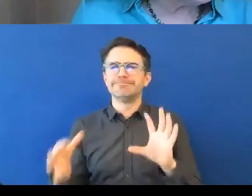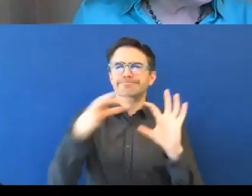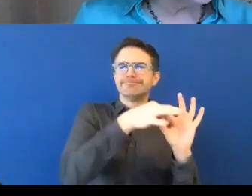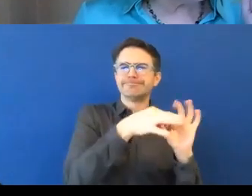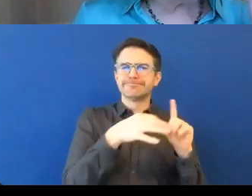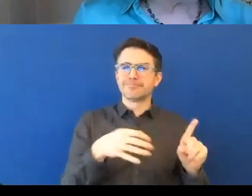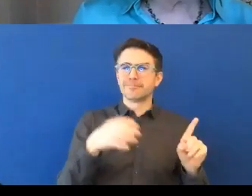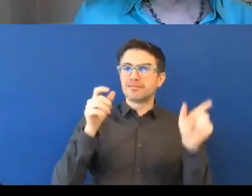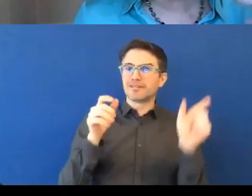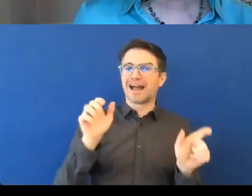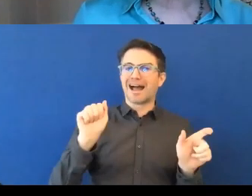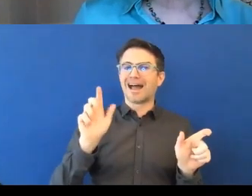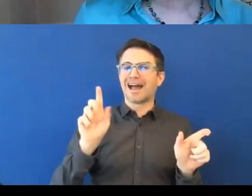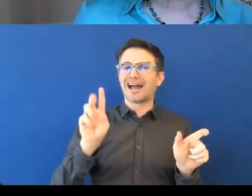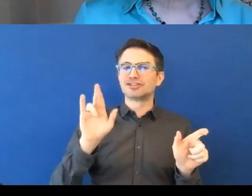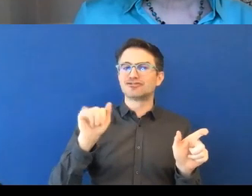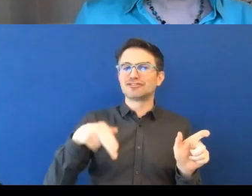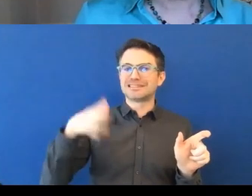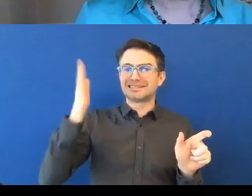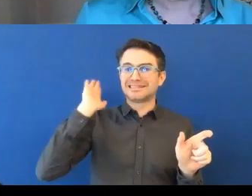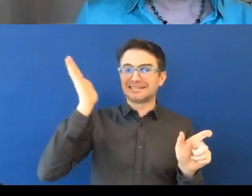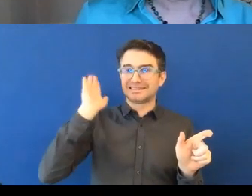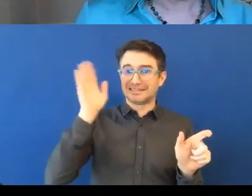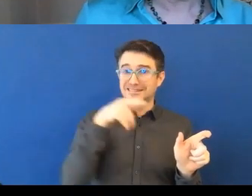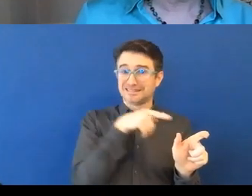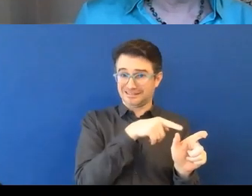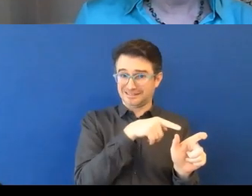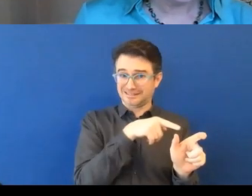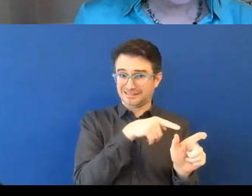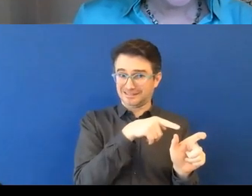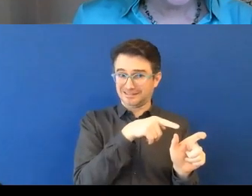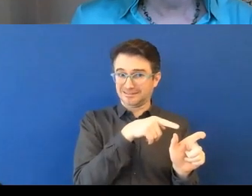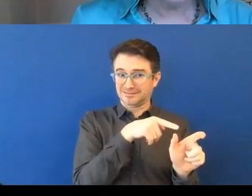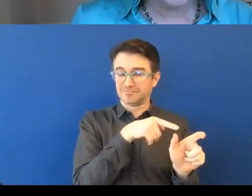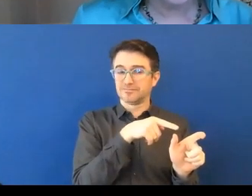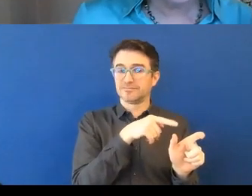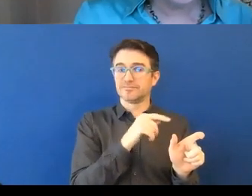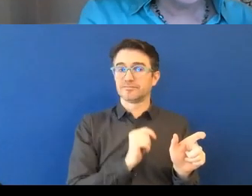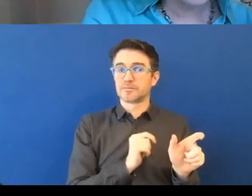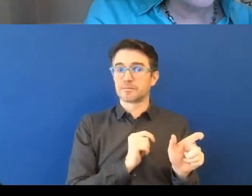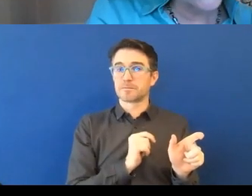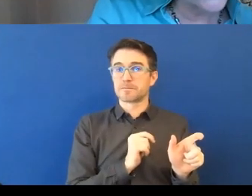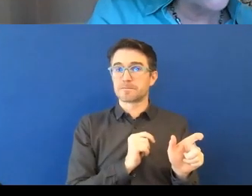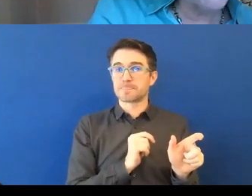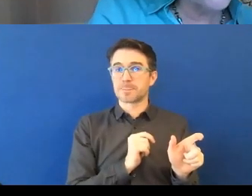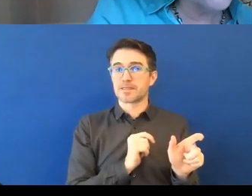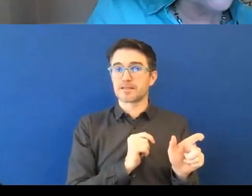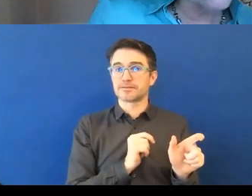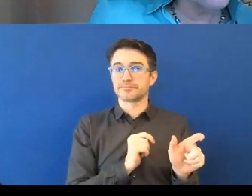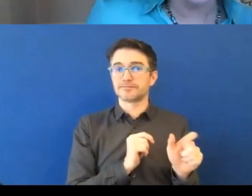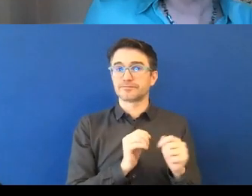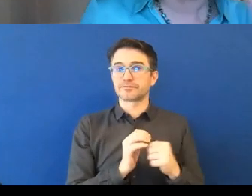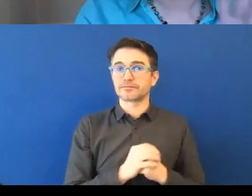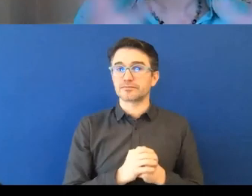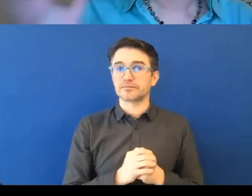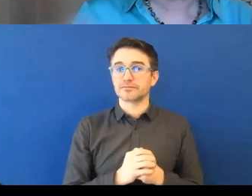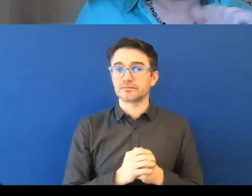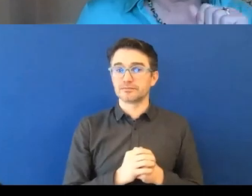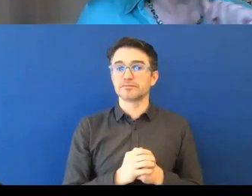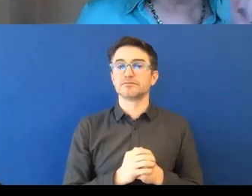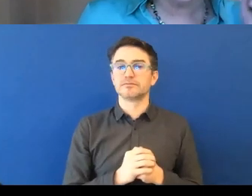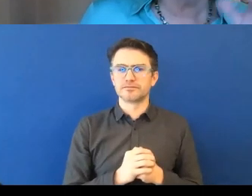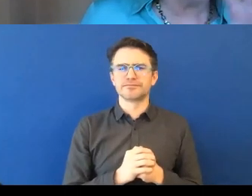It's true. It's become an increasingly popular concept and it's in the business press